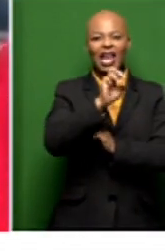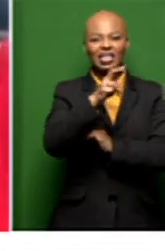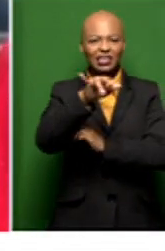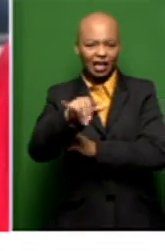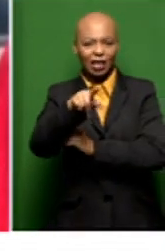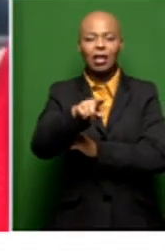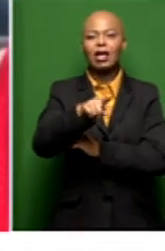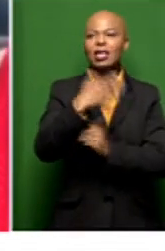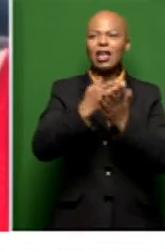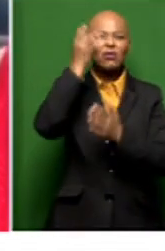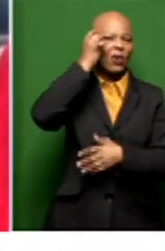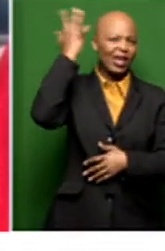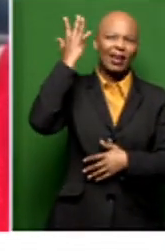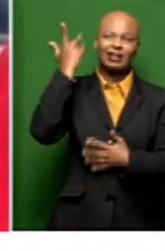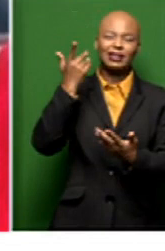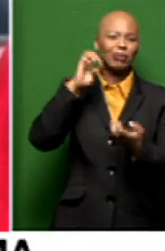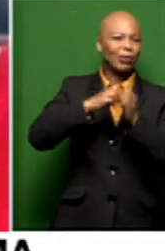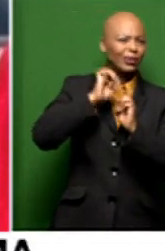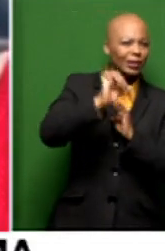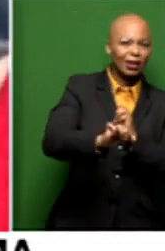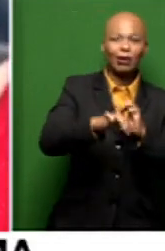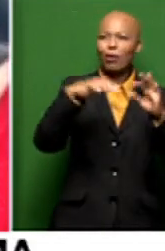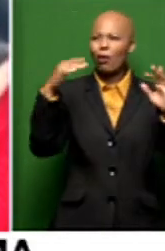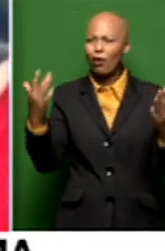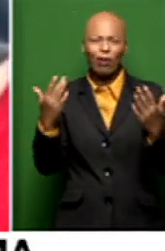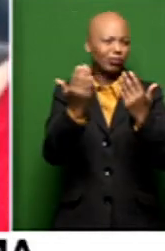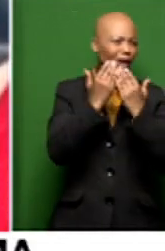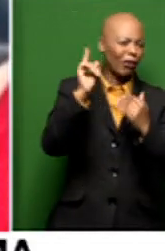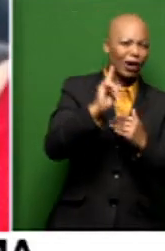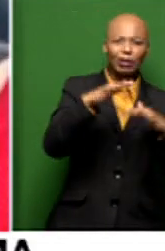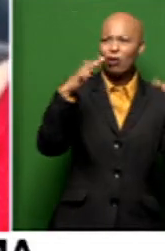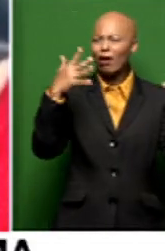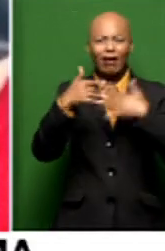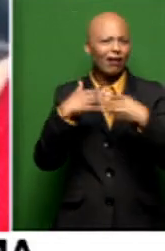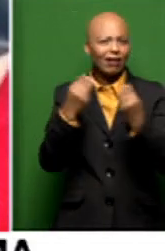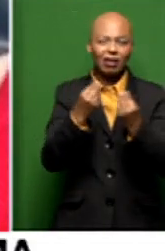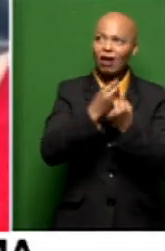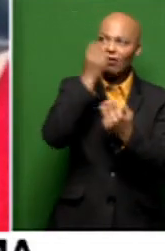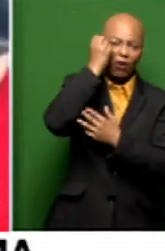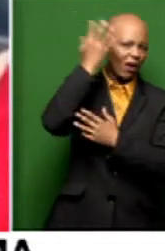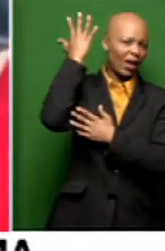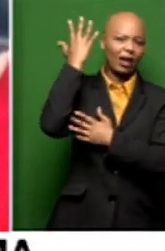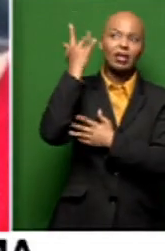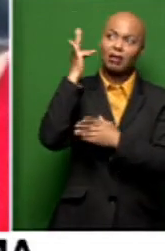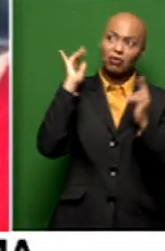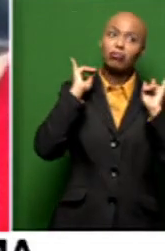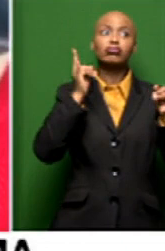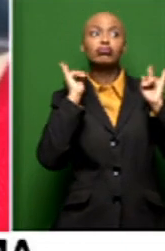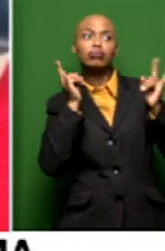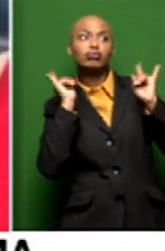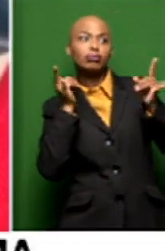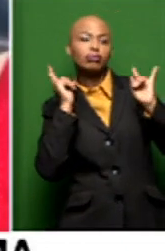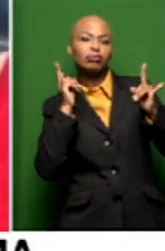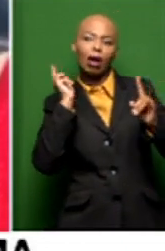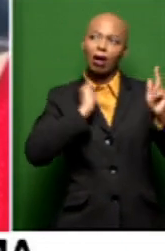come from. You could forget about what you were struggling with, you know. It was just a space to be in and just enjoy